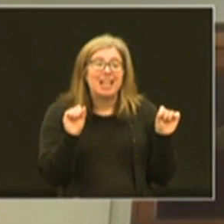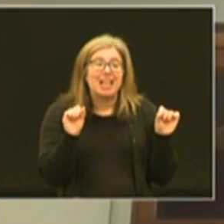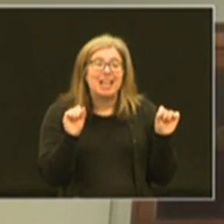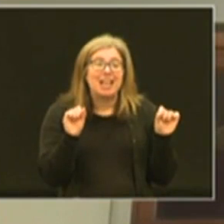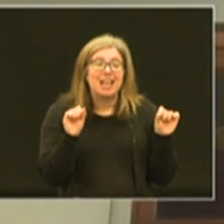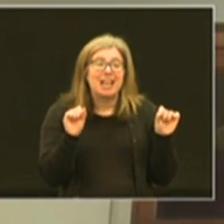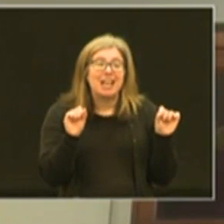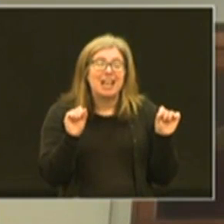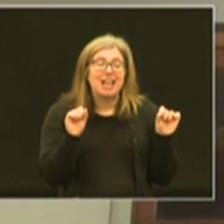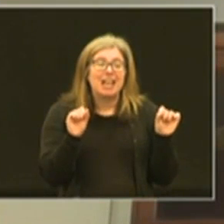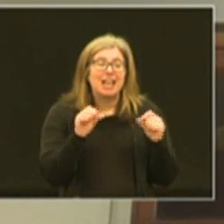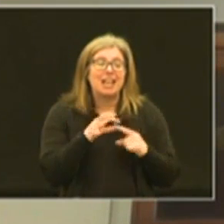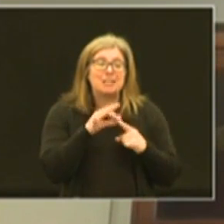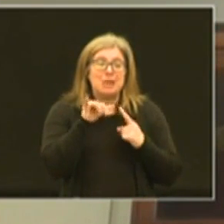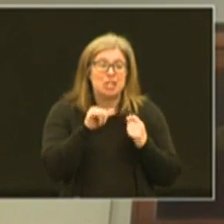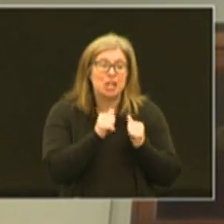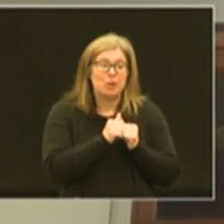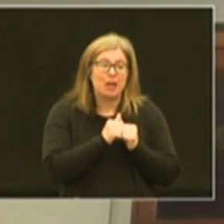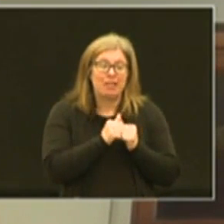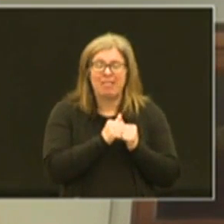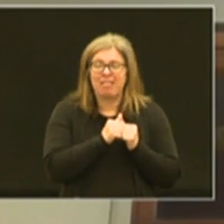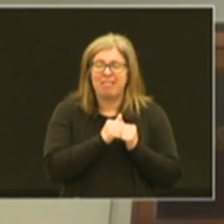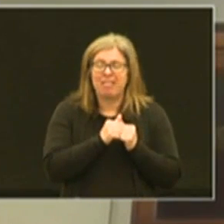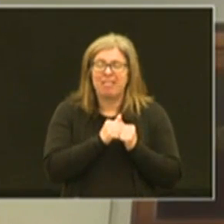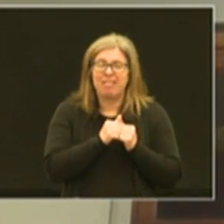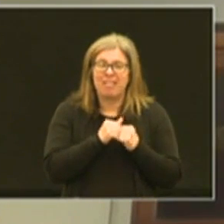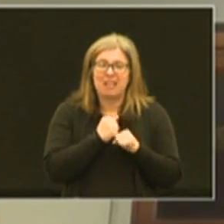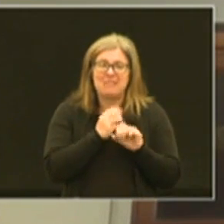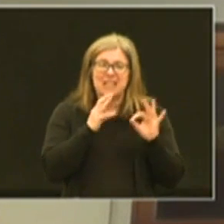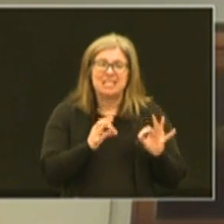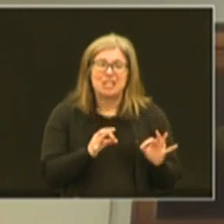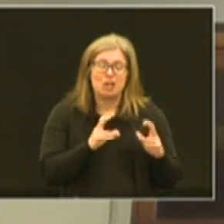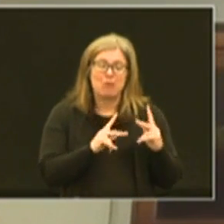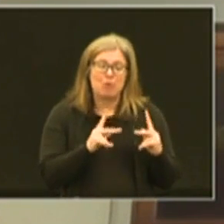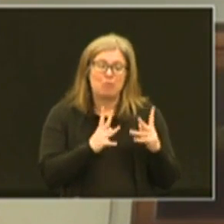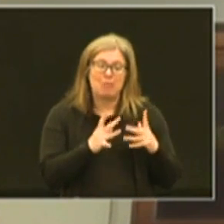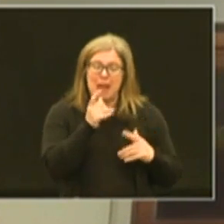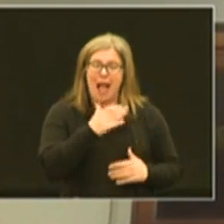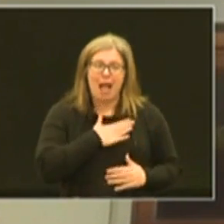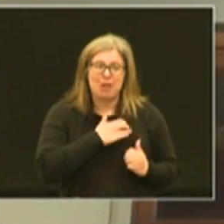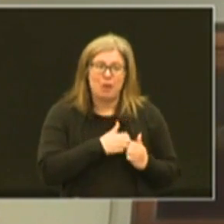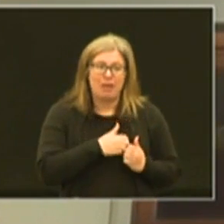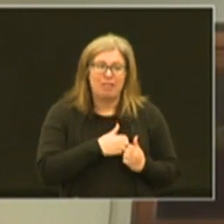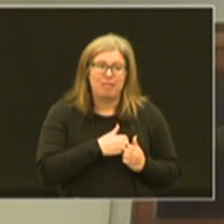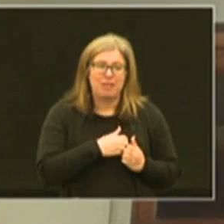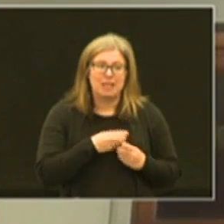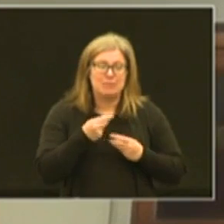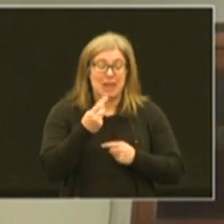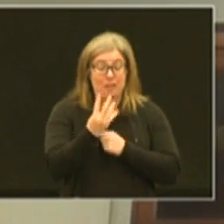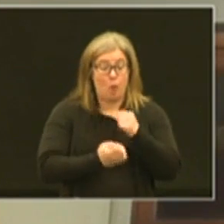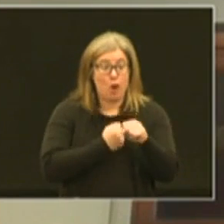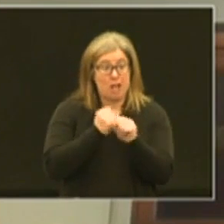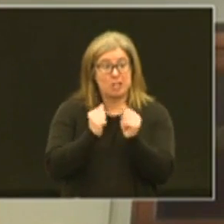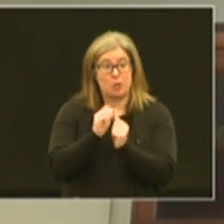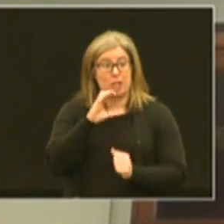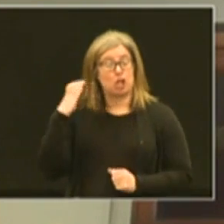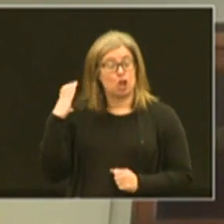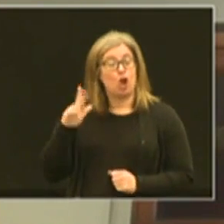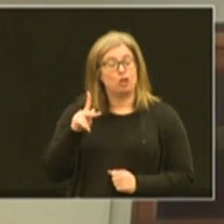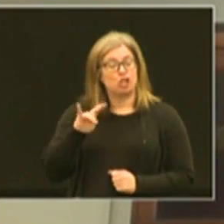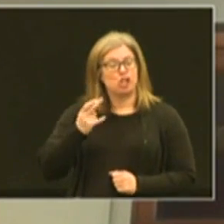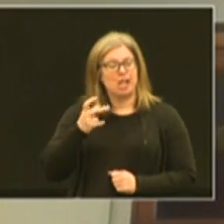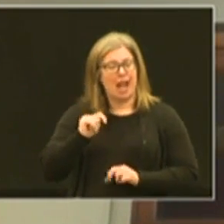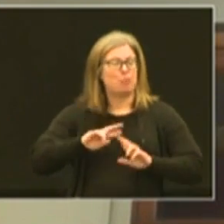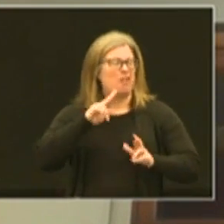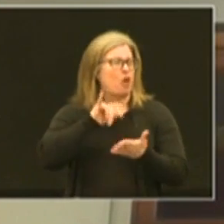especially with you know you're making decisions that people might not be happy with spending four years with coach knight prepared